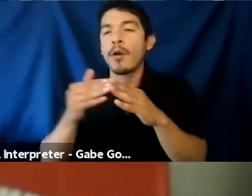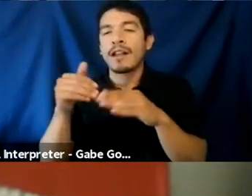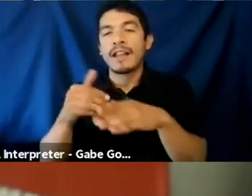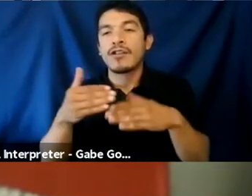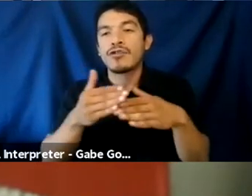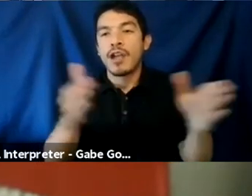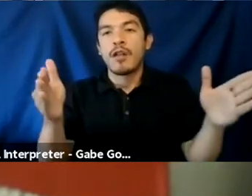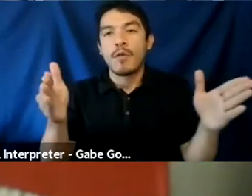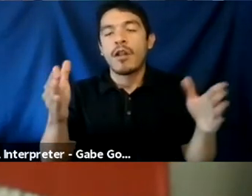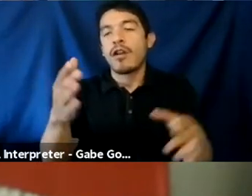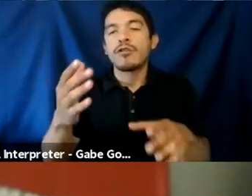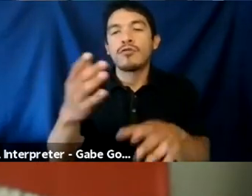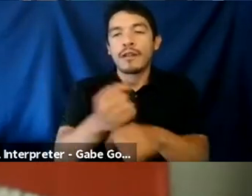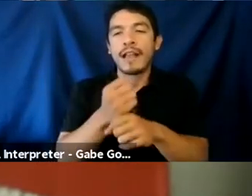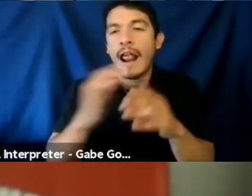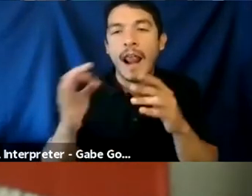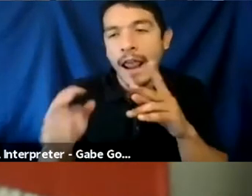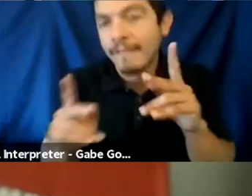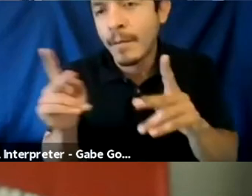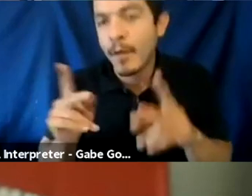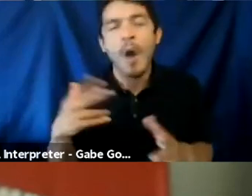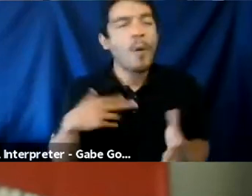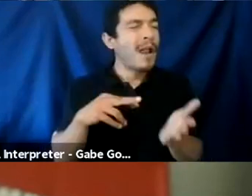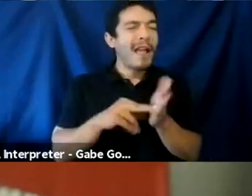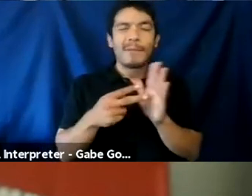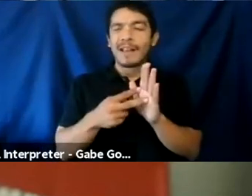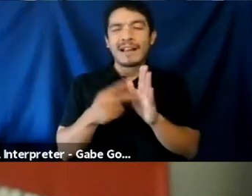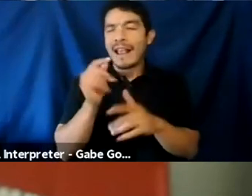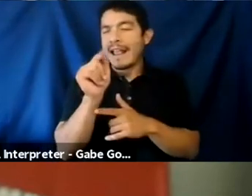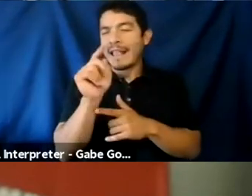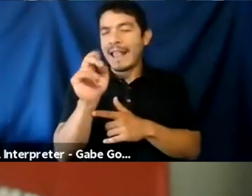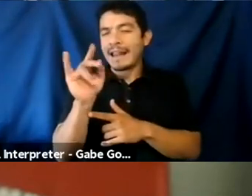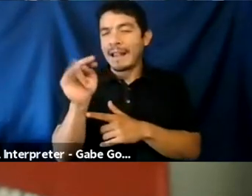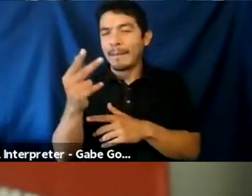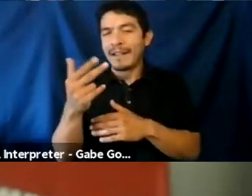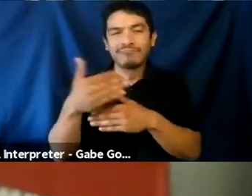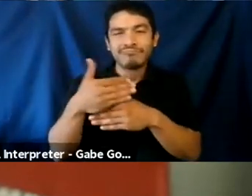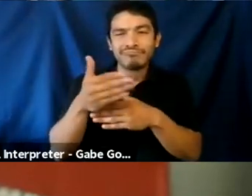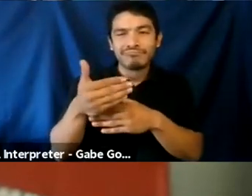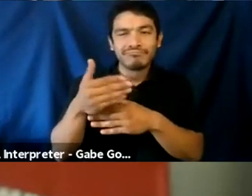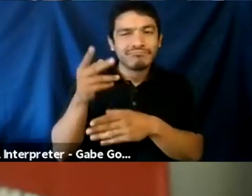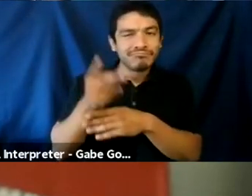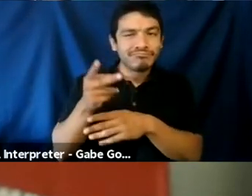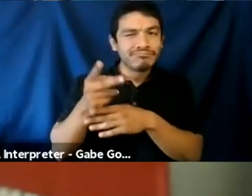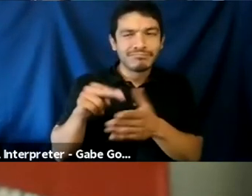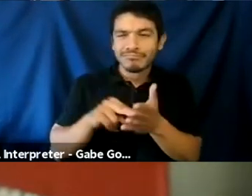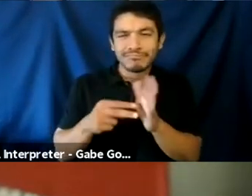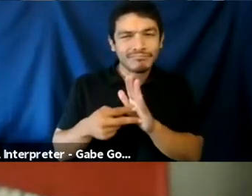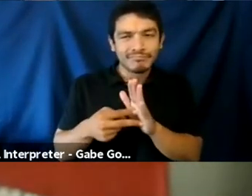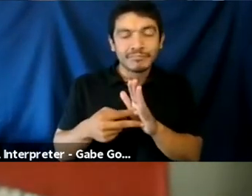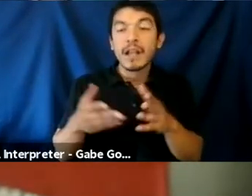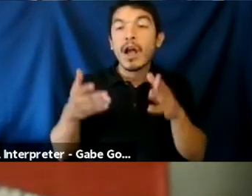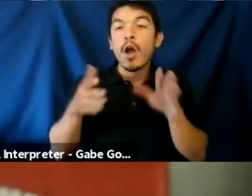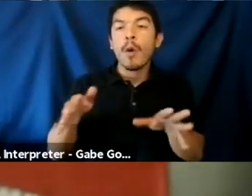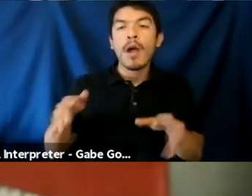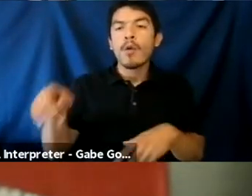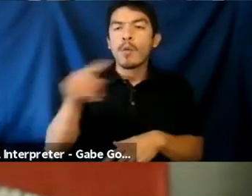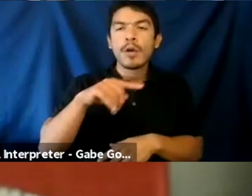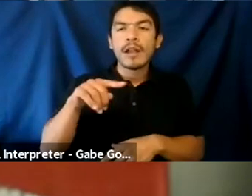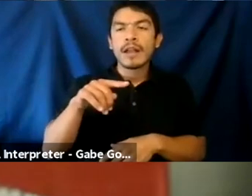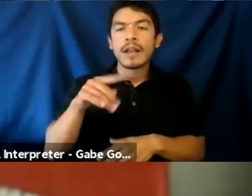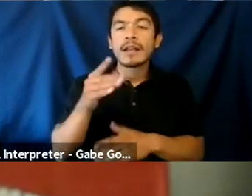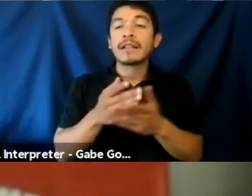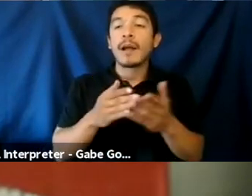right? You get a lot of like, um, and what I mean by gatekeeping is that, um, the ways in which we create the ways in which